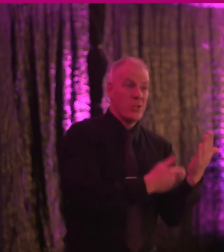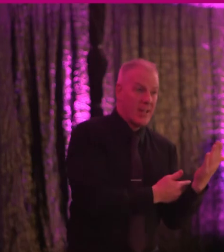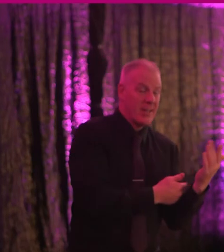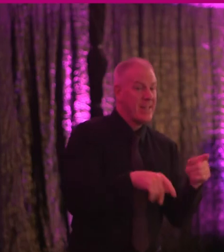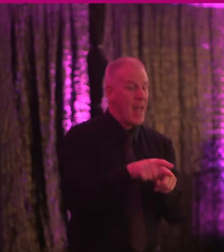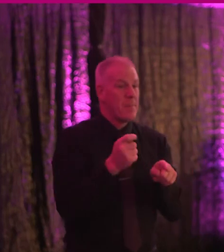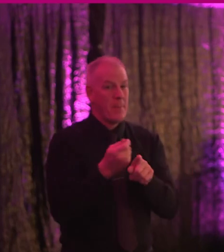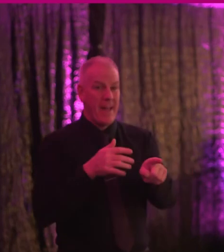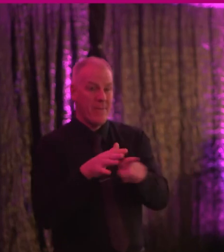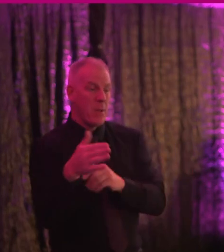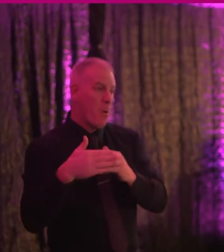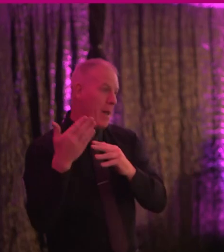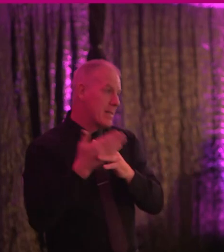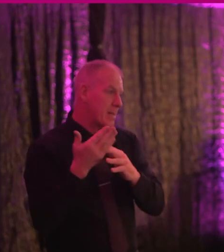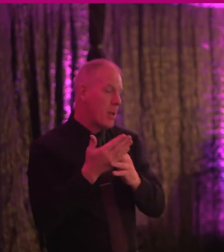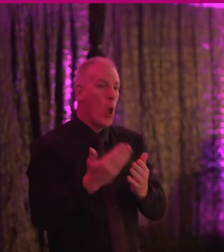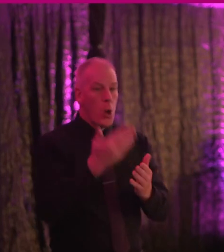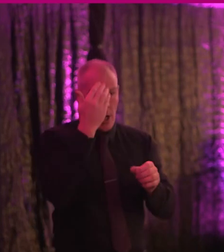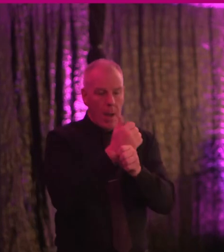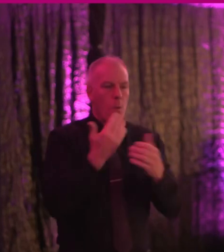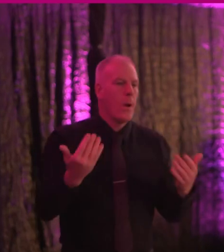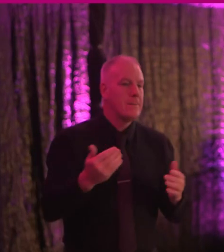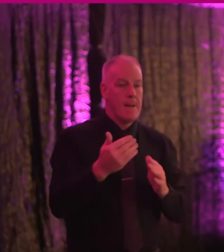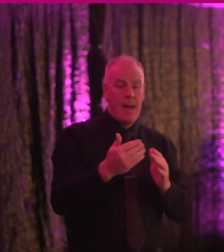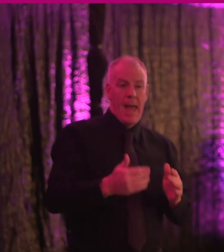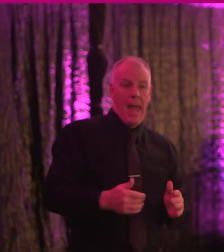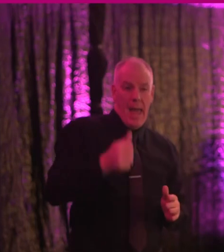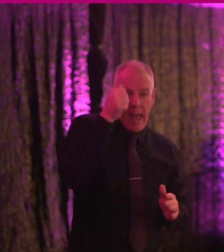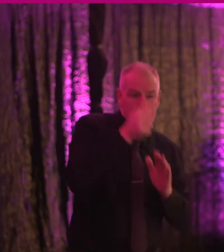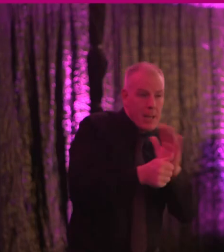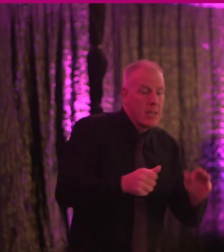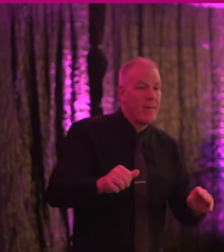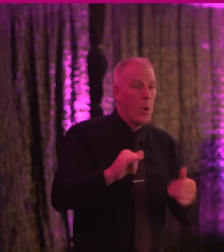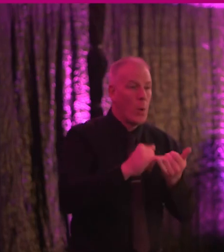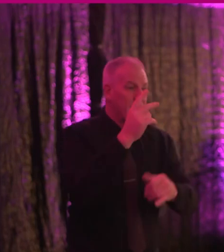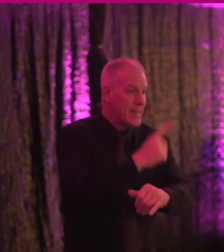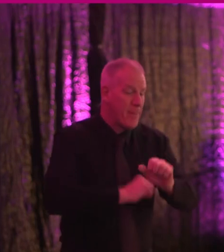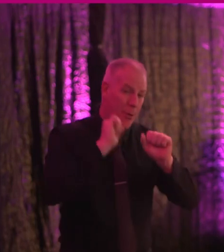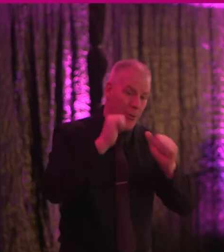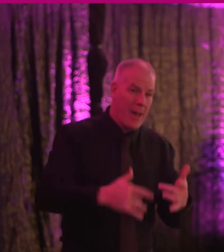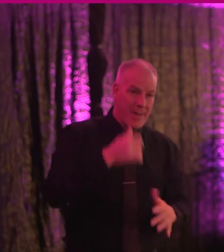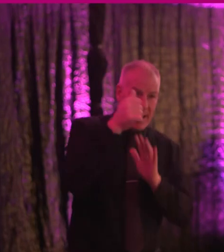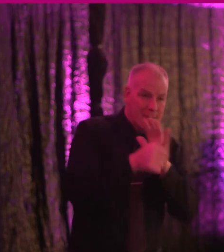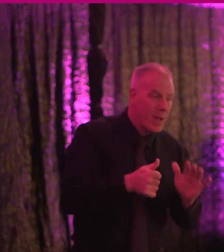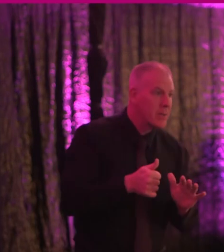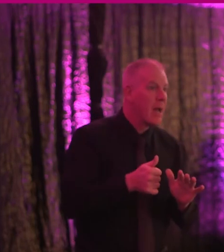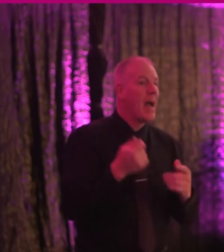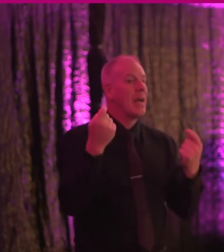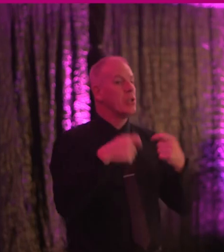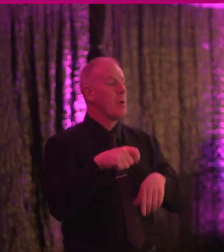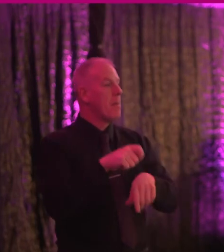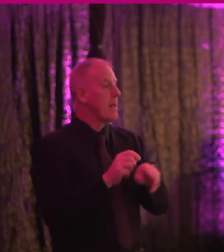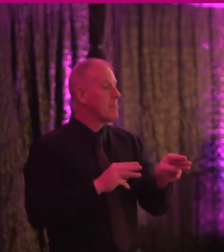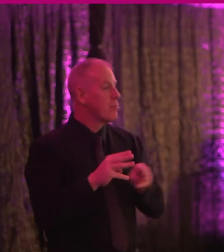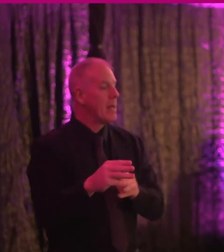accessibility, learning about the lived experience of disabled people and sharing best practice are also important to